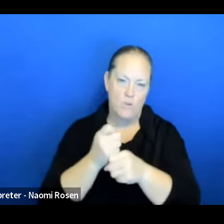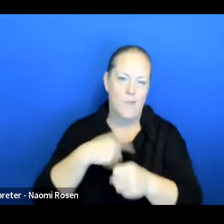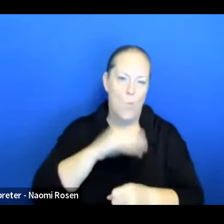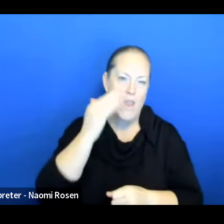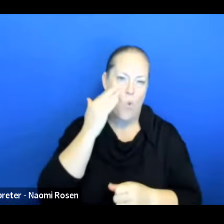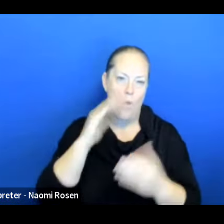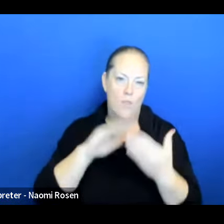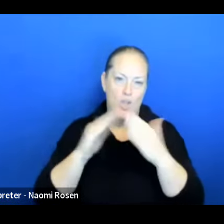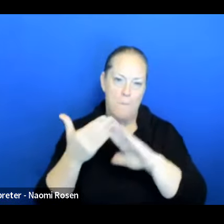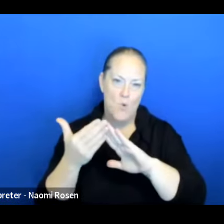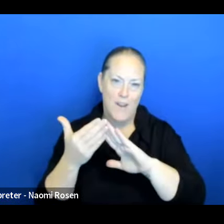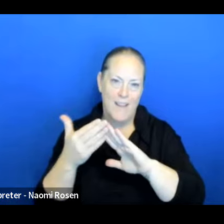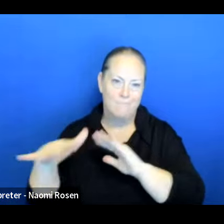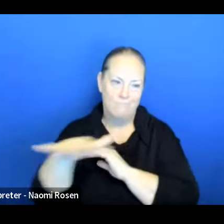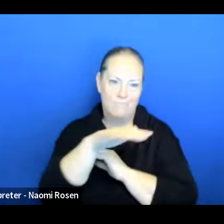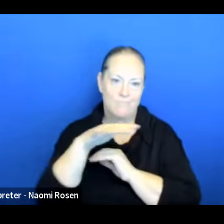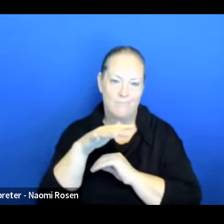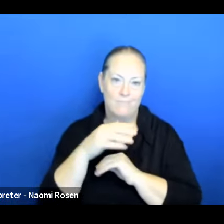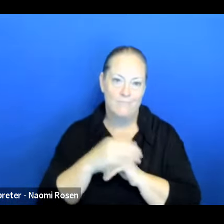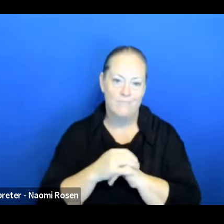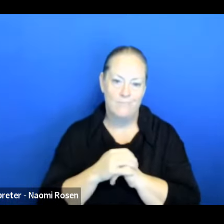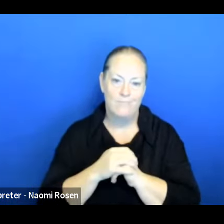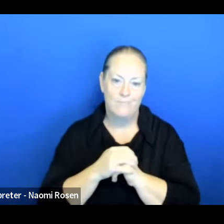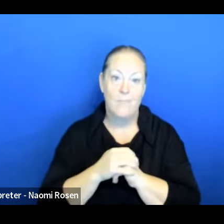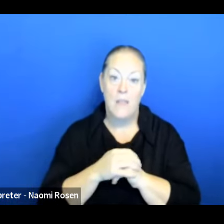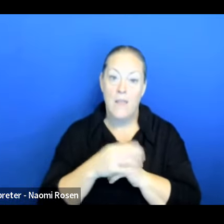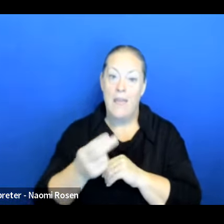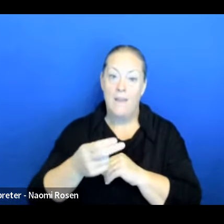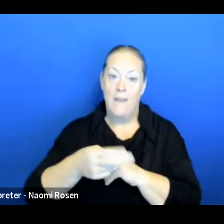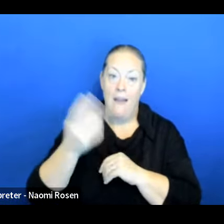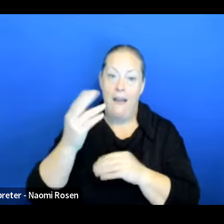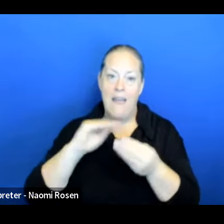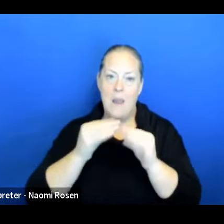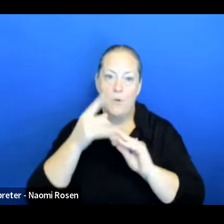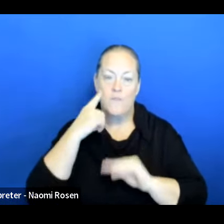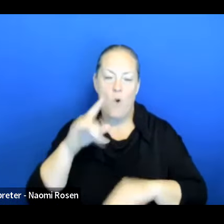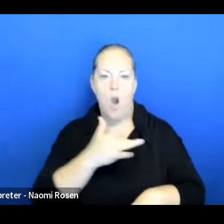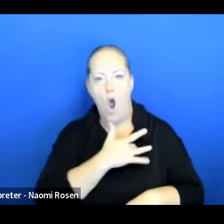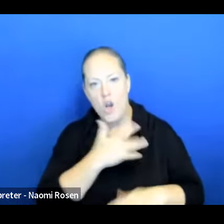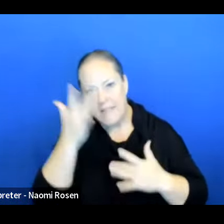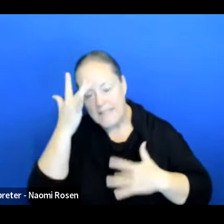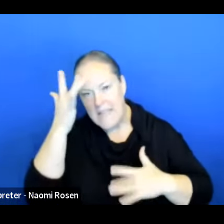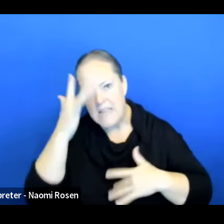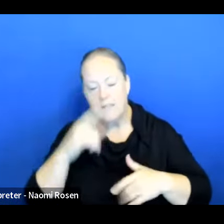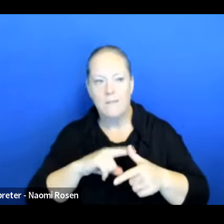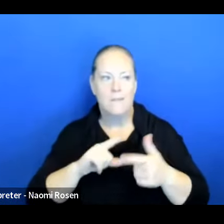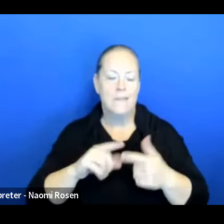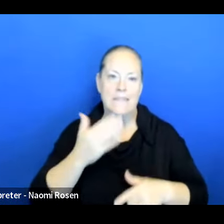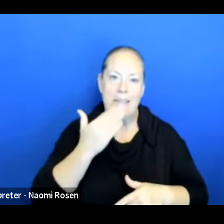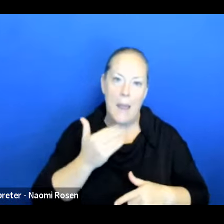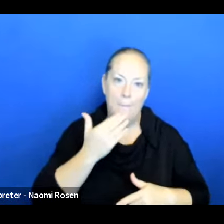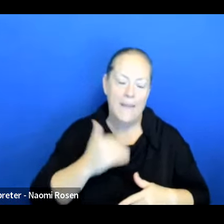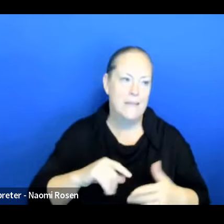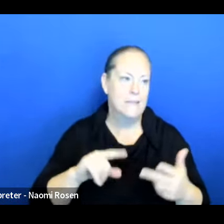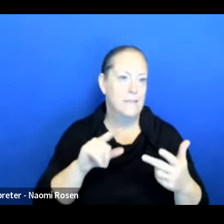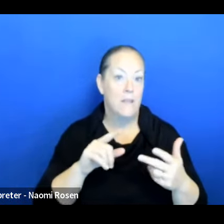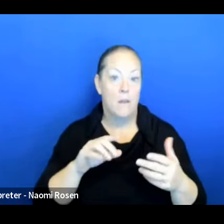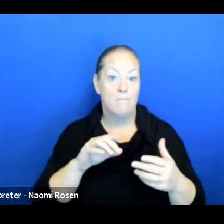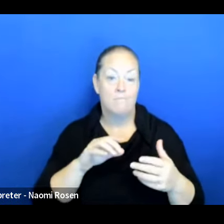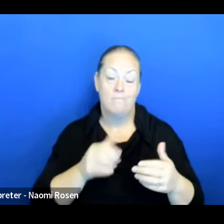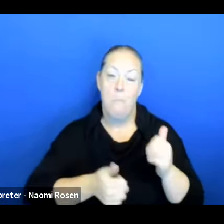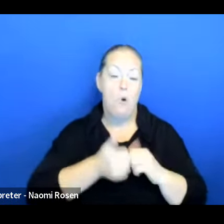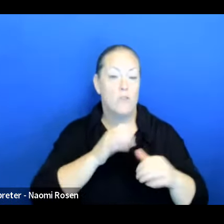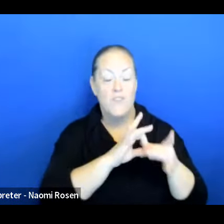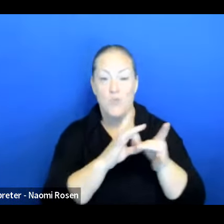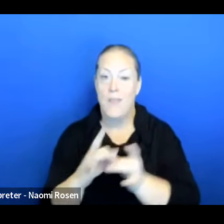community and it's highly prevalent with heart disease, diabetes, um, and it's mostly related to diet.